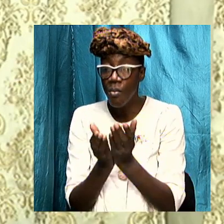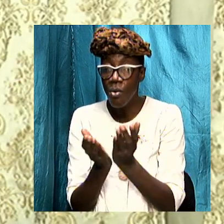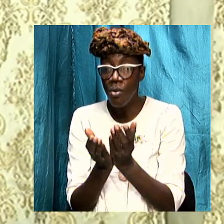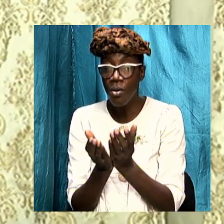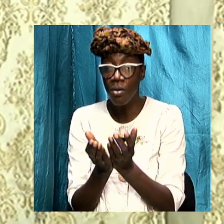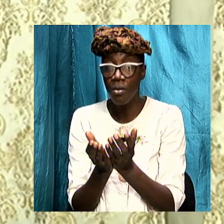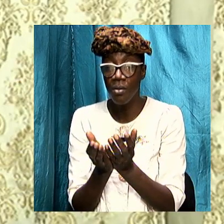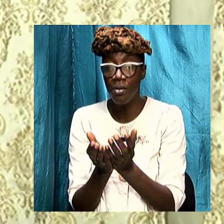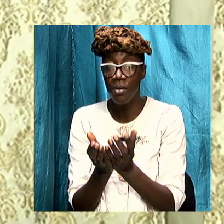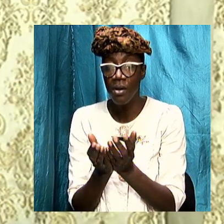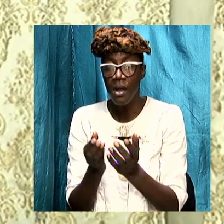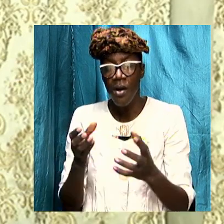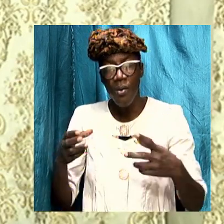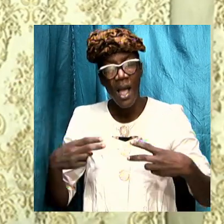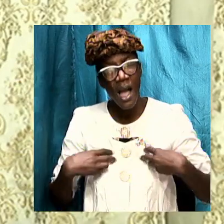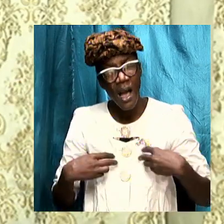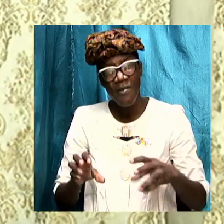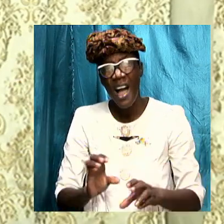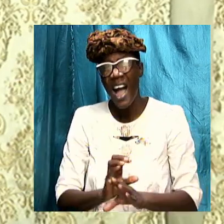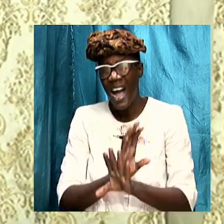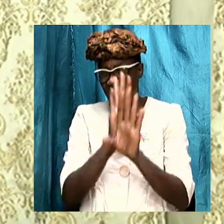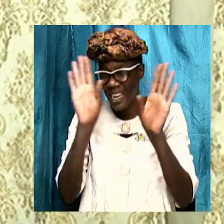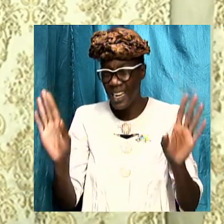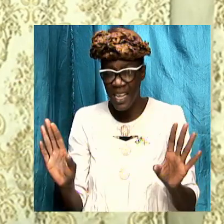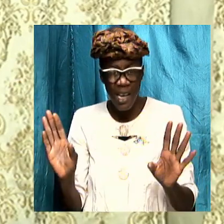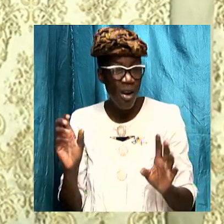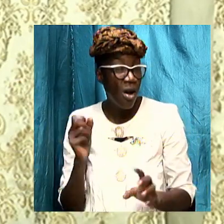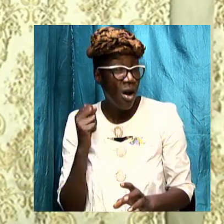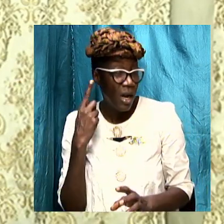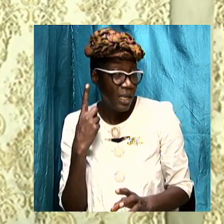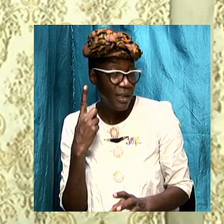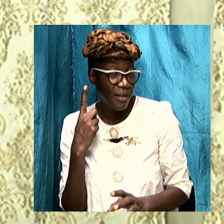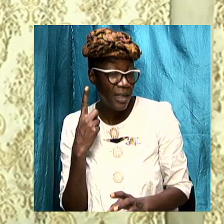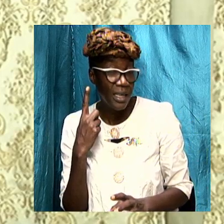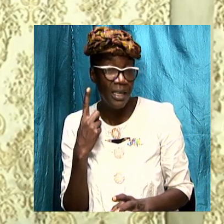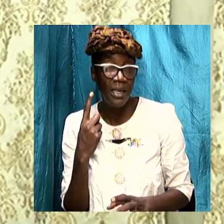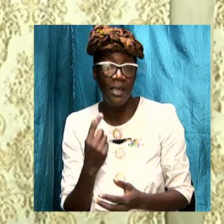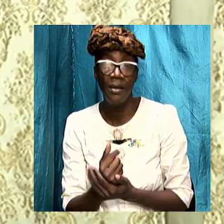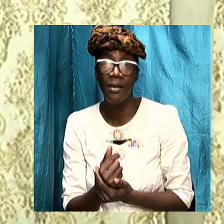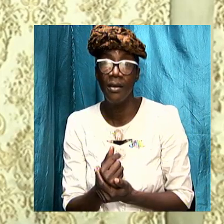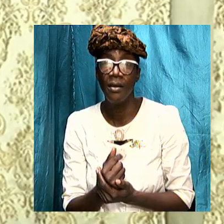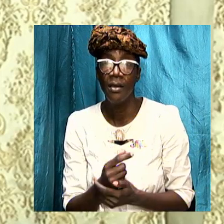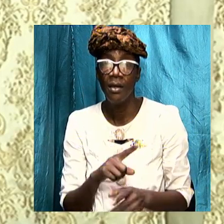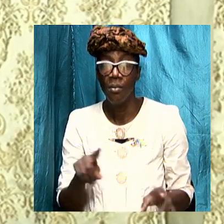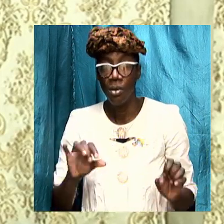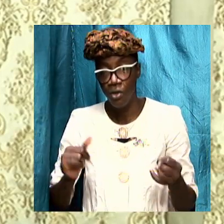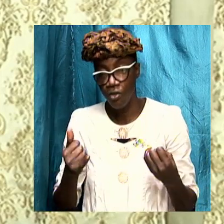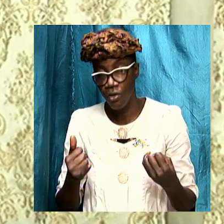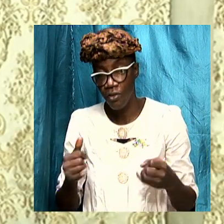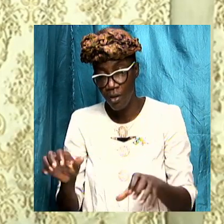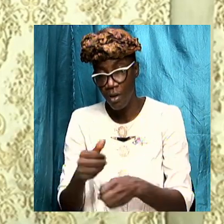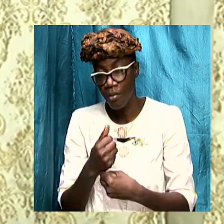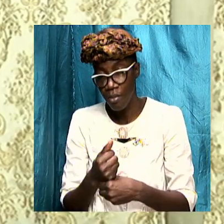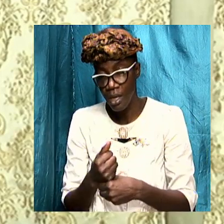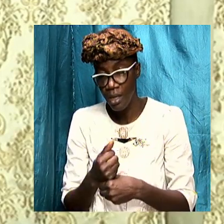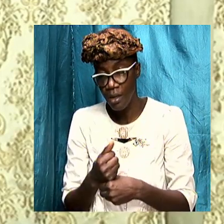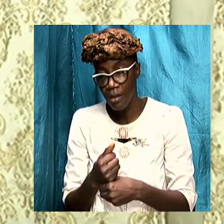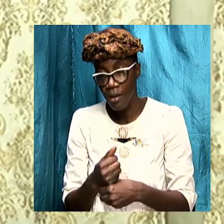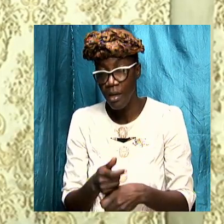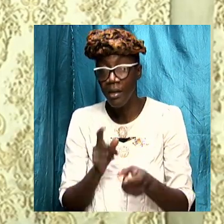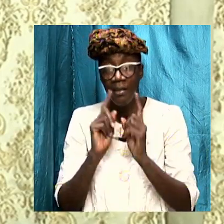can have a clear grasp and understanding but just to make the point again